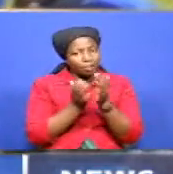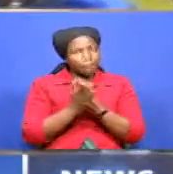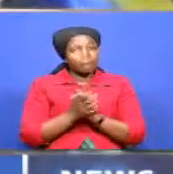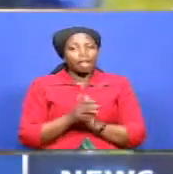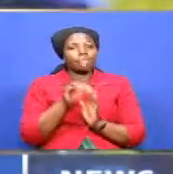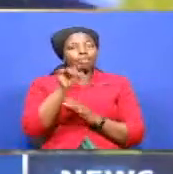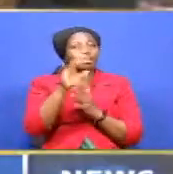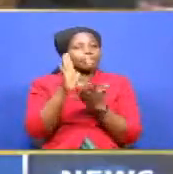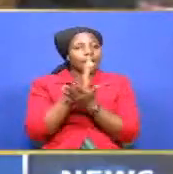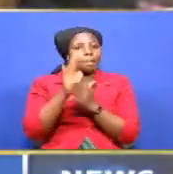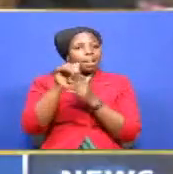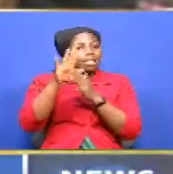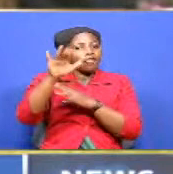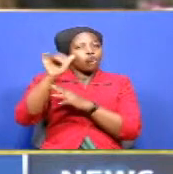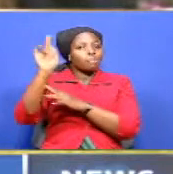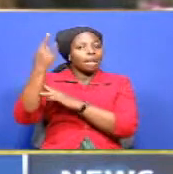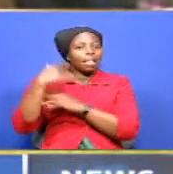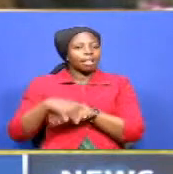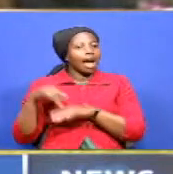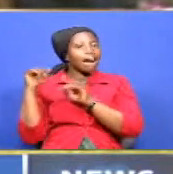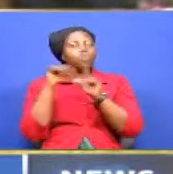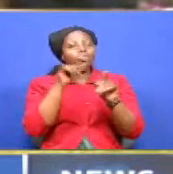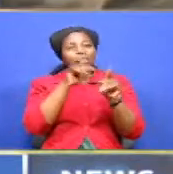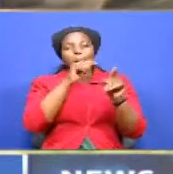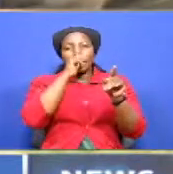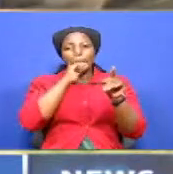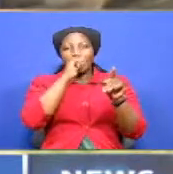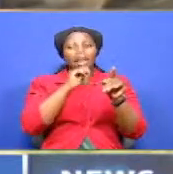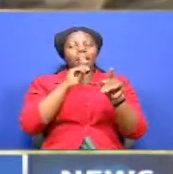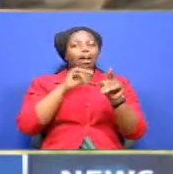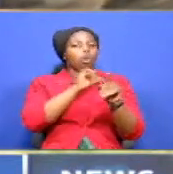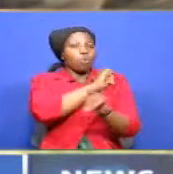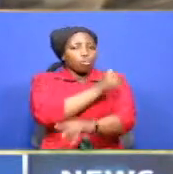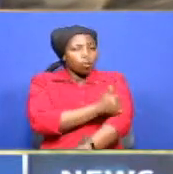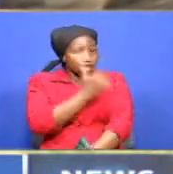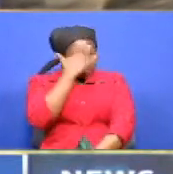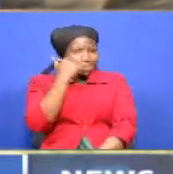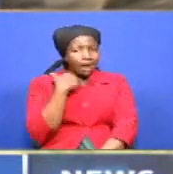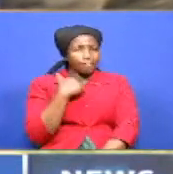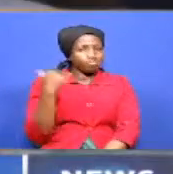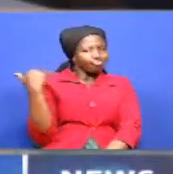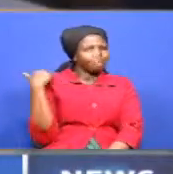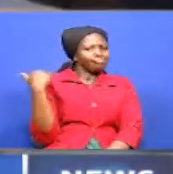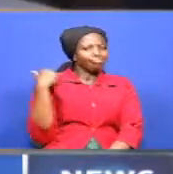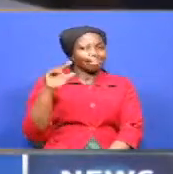a section of leaders from Kenya accused Tanzanian authorities of harassing their constituents.